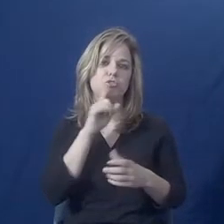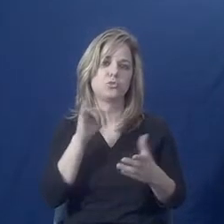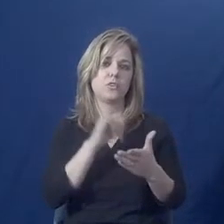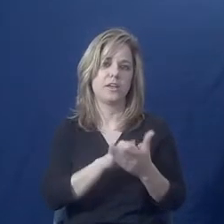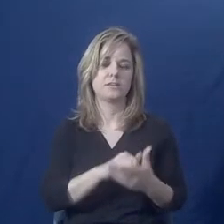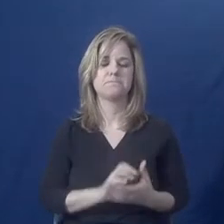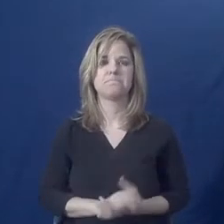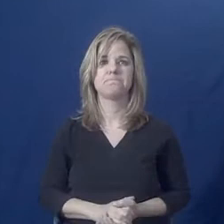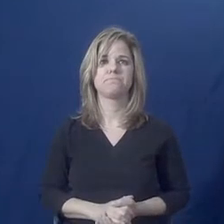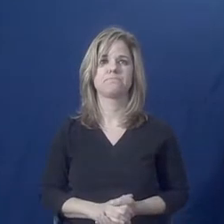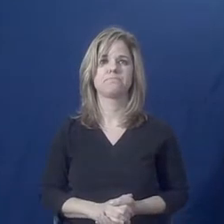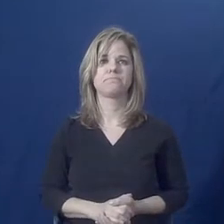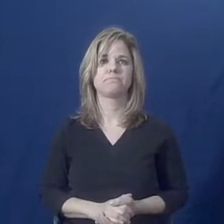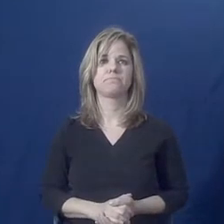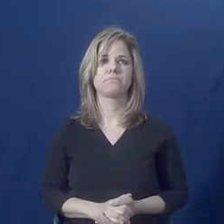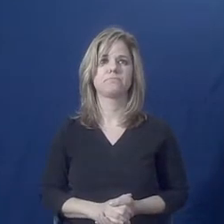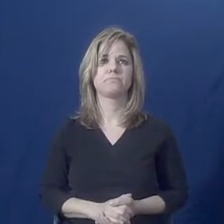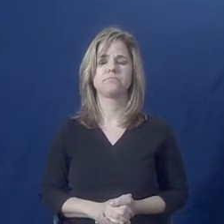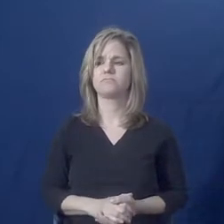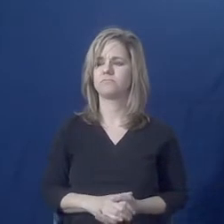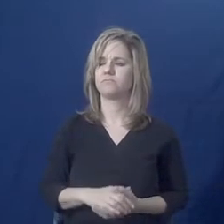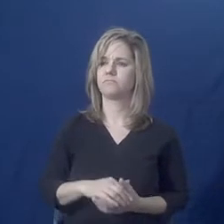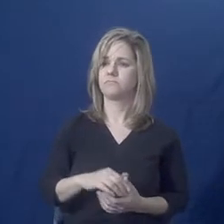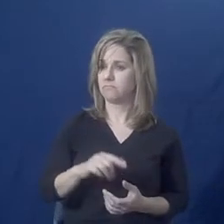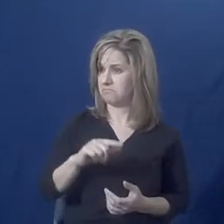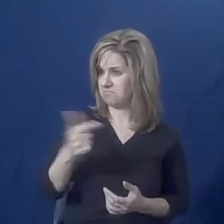Erica, did you have anything you want to add?